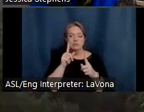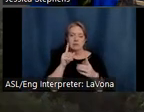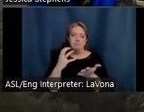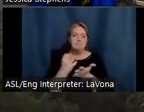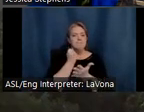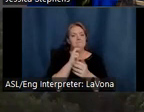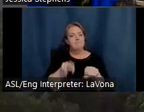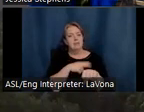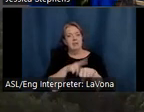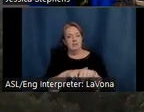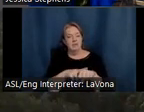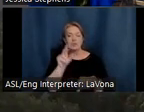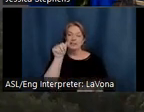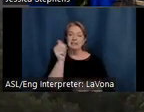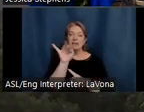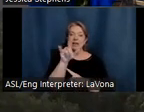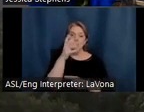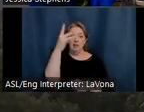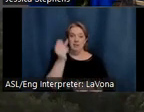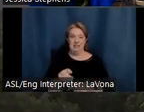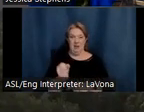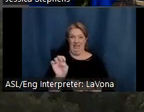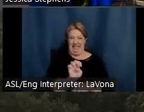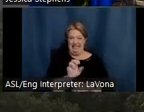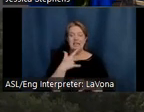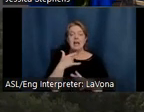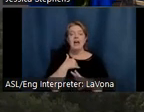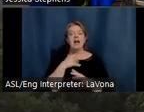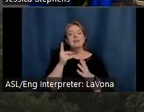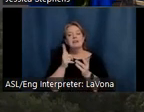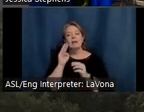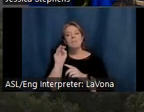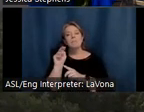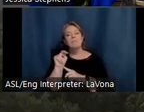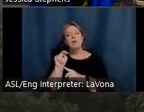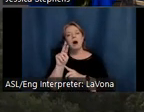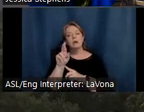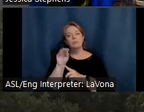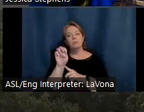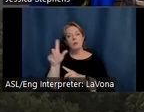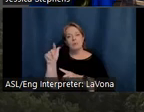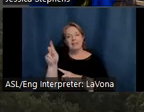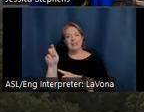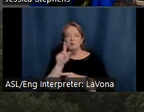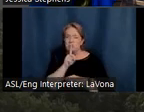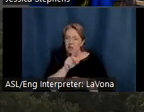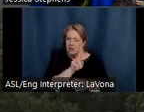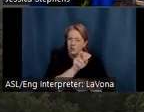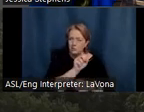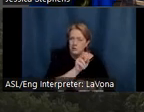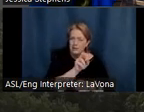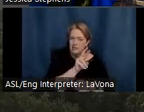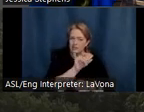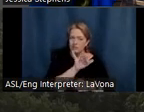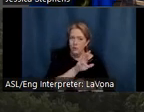boating, swimming, hiking, or fishing on Monroe Lake, which is actually a reservoir and the largest man-made body of